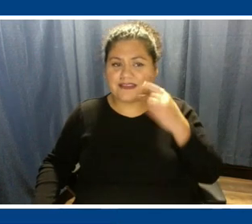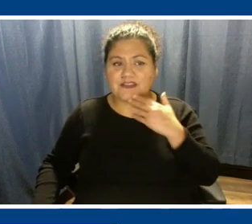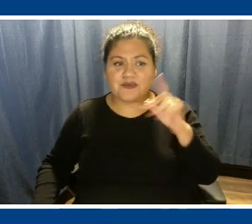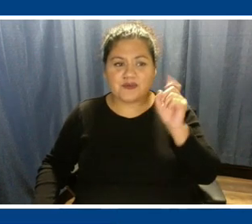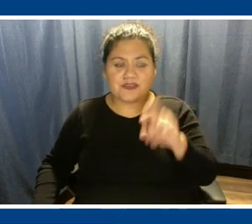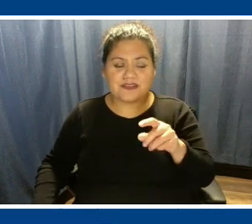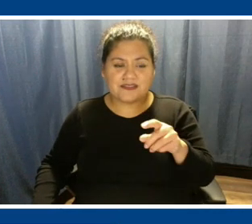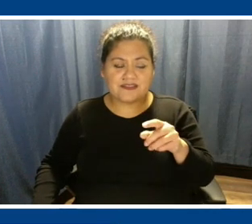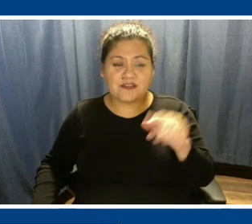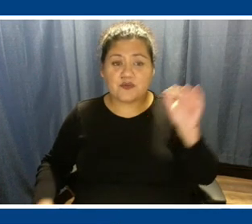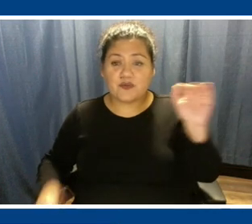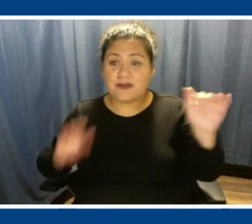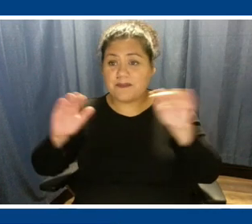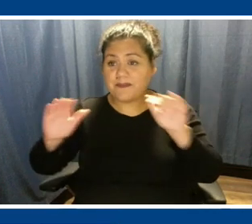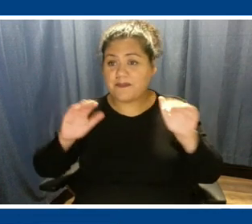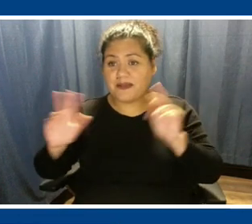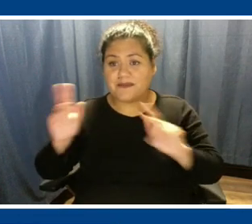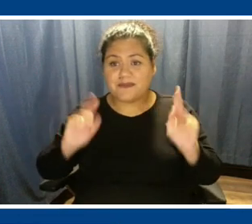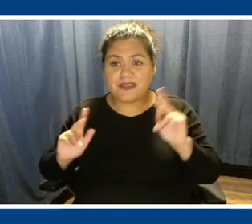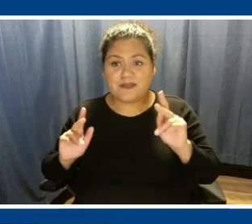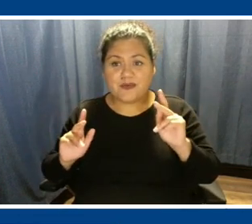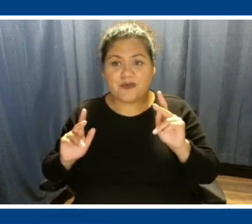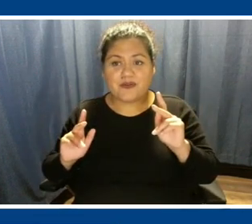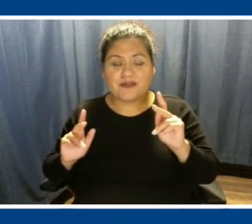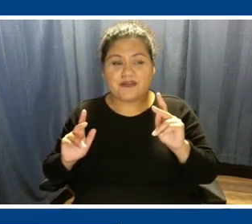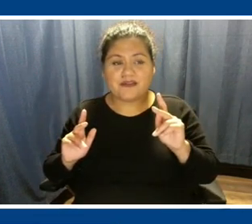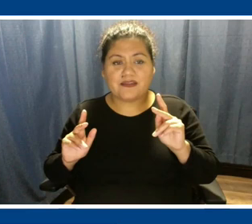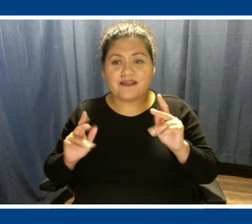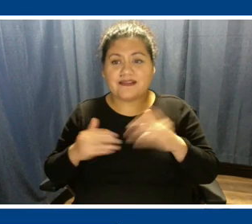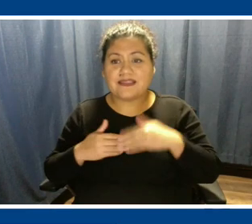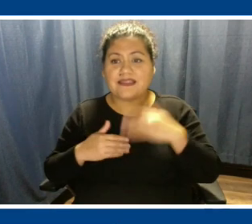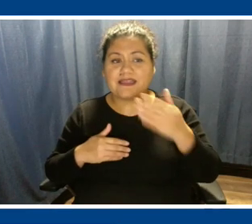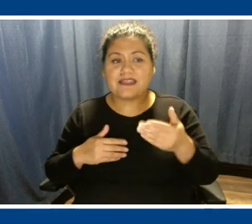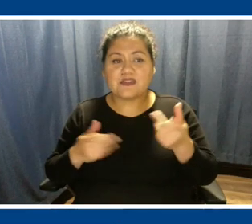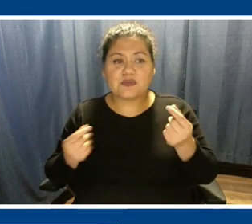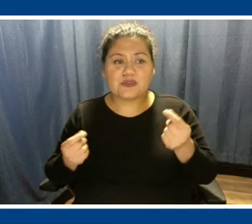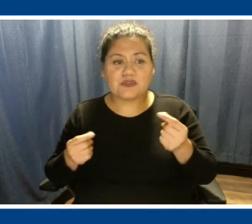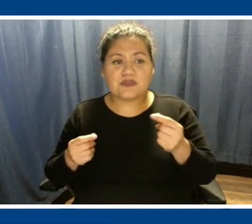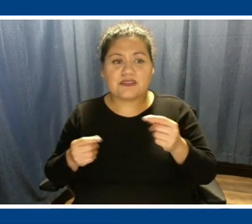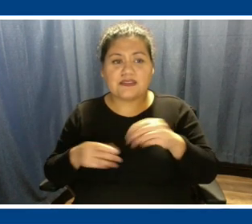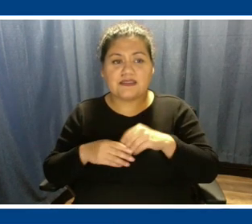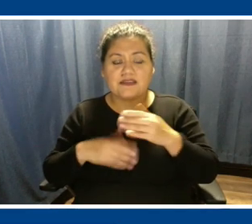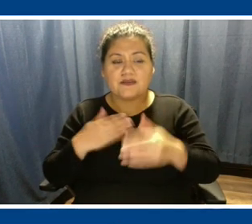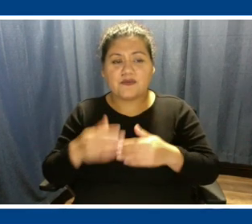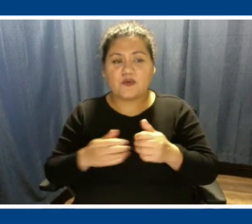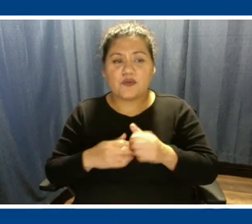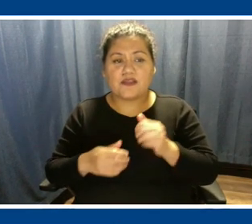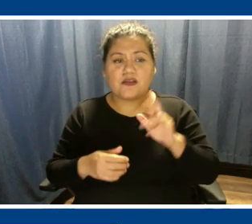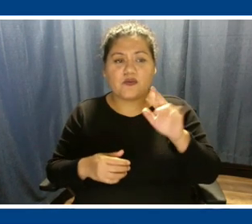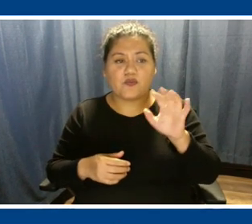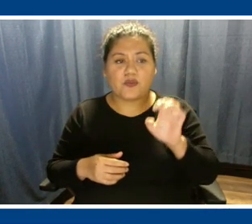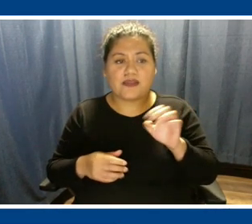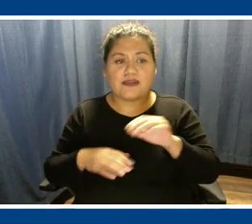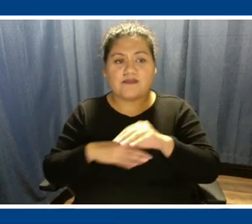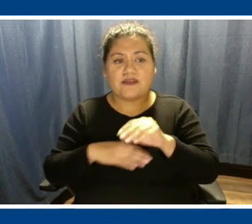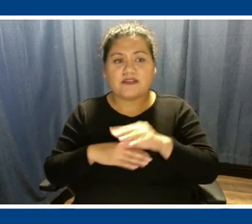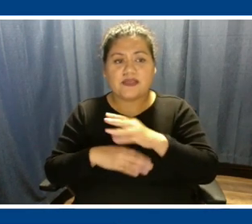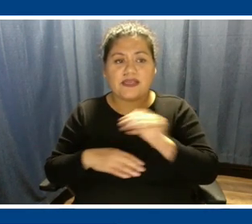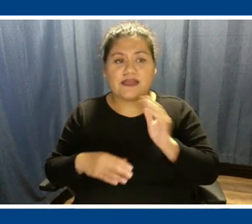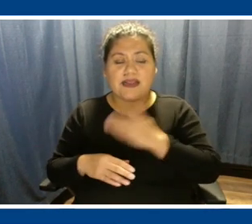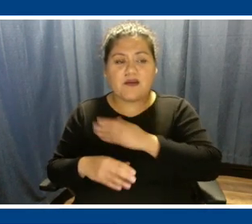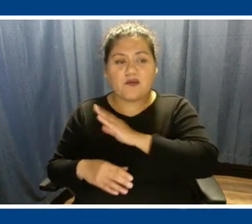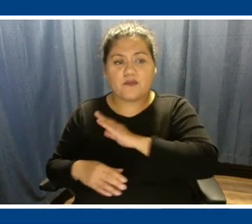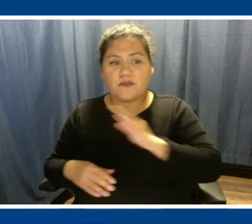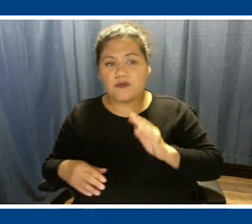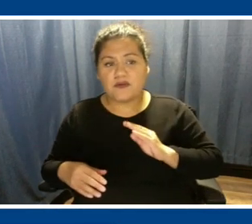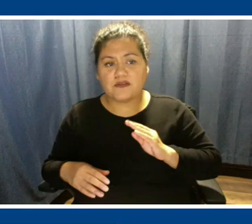to remind everybody about what the next steps are in this process with our rate advisory committee and with our board. So you